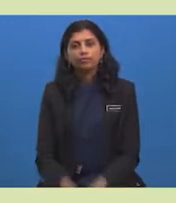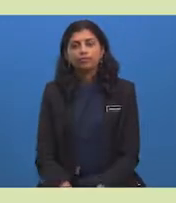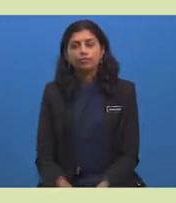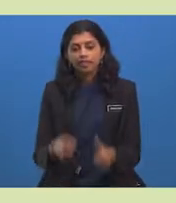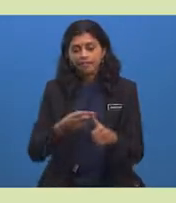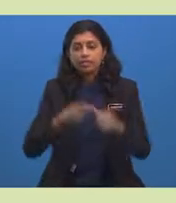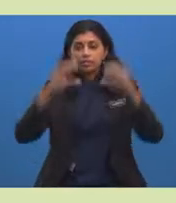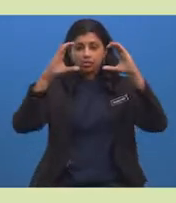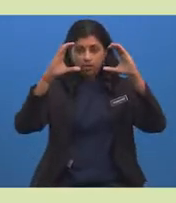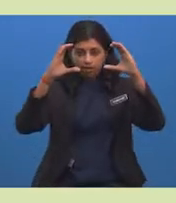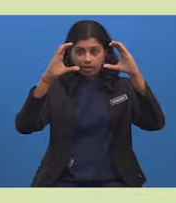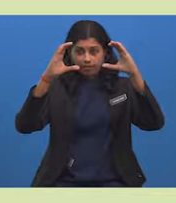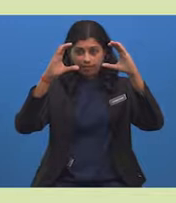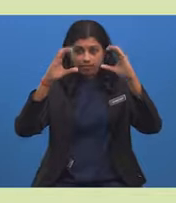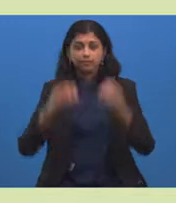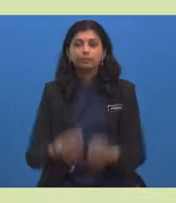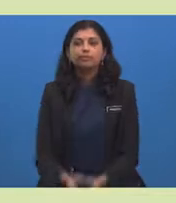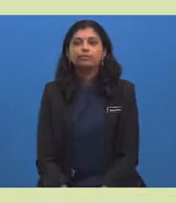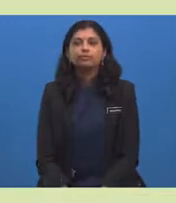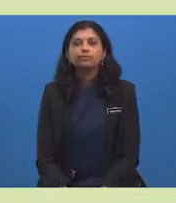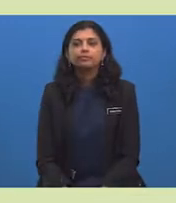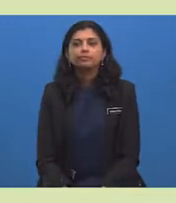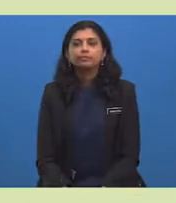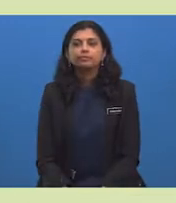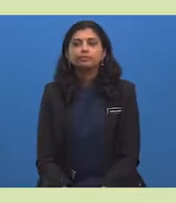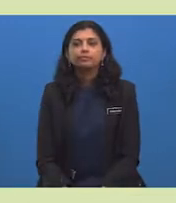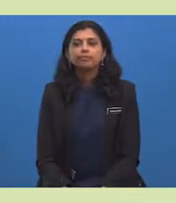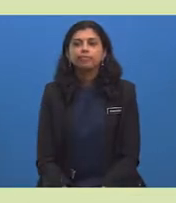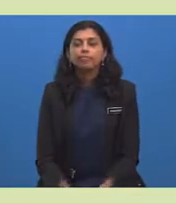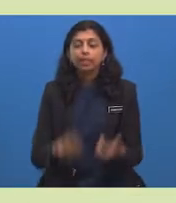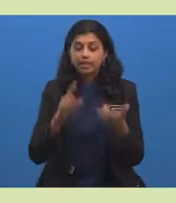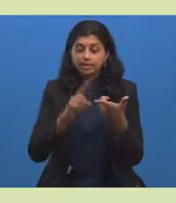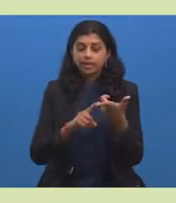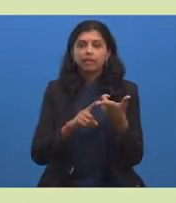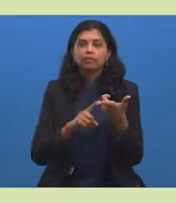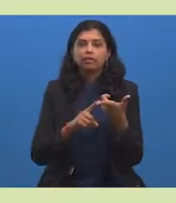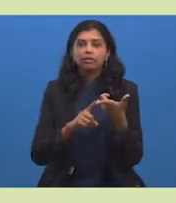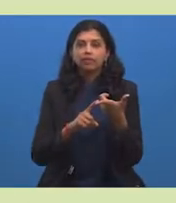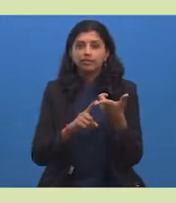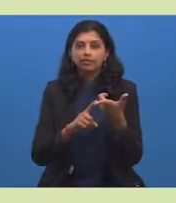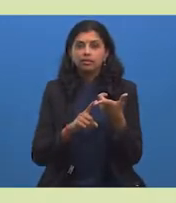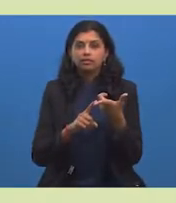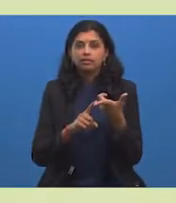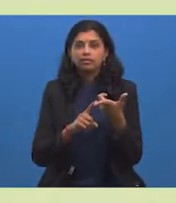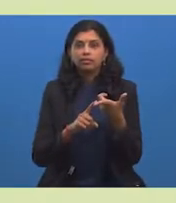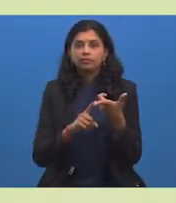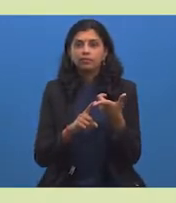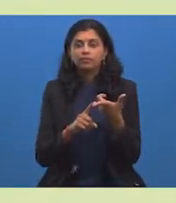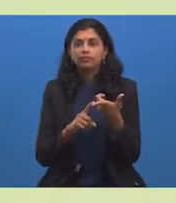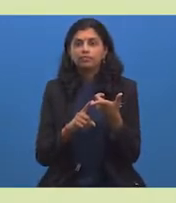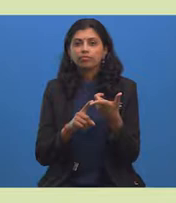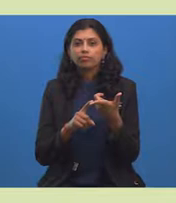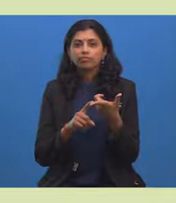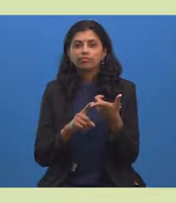Write about the holiday and explain what you have done so far in the first paragraph.